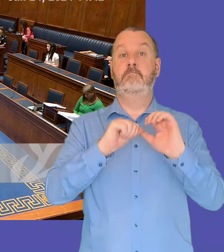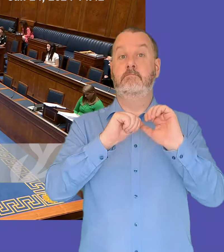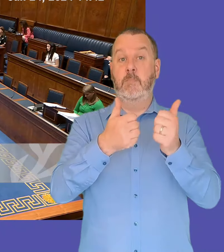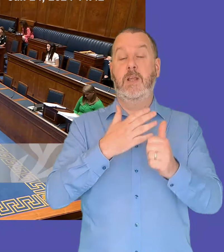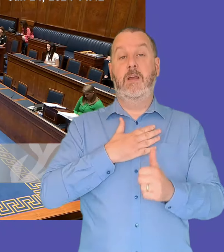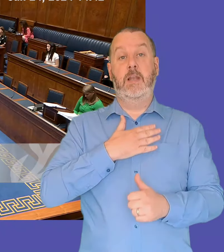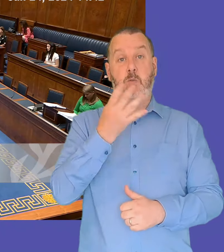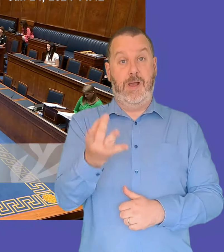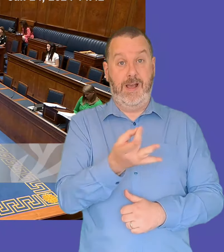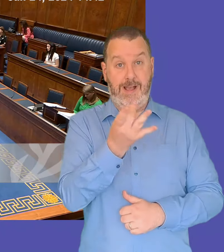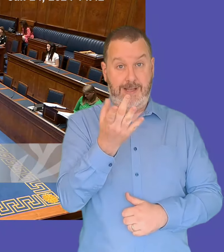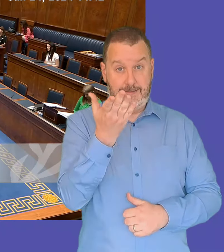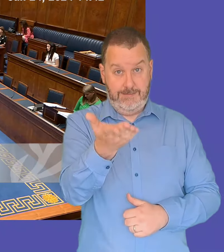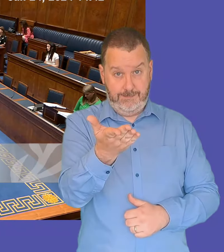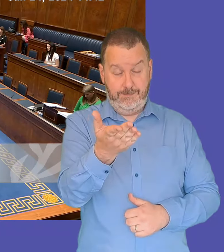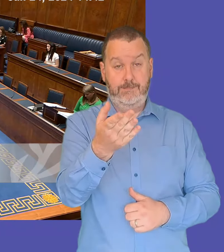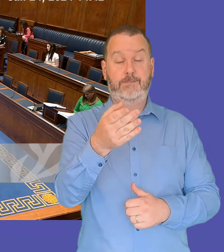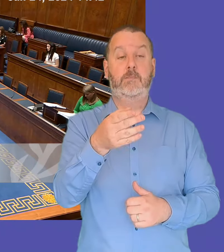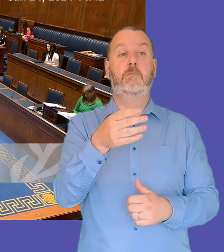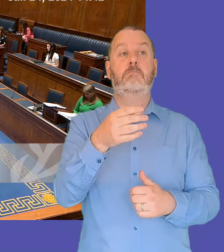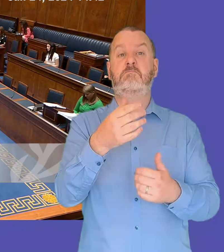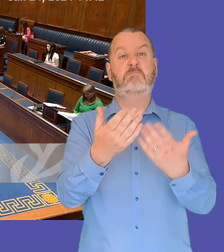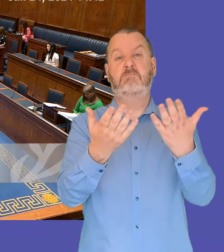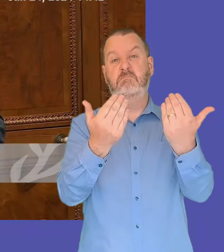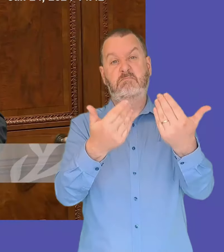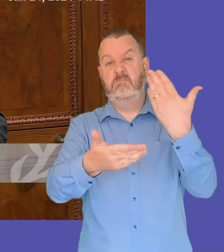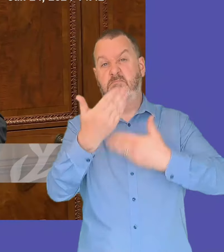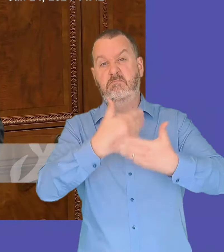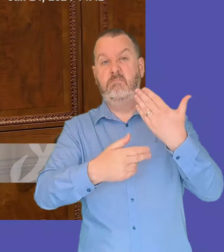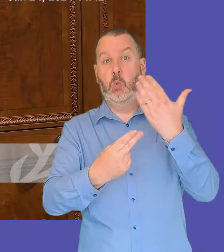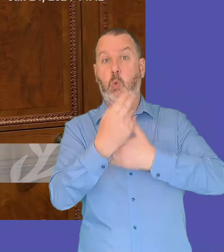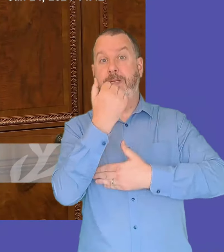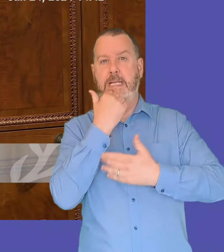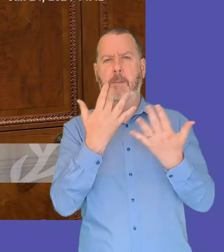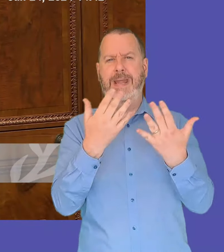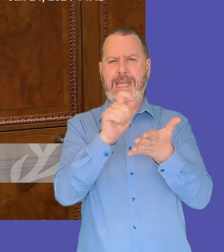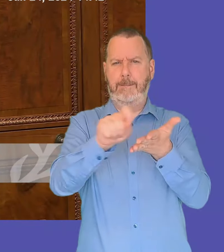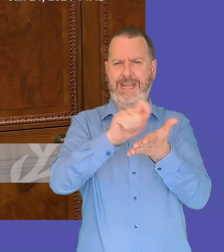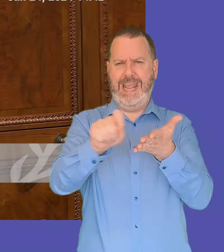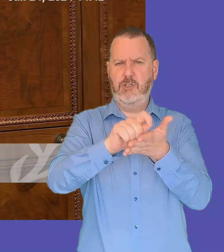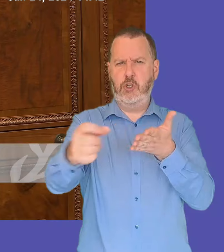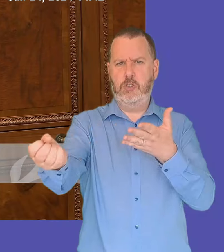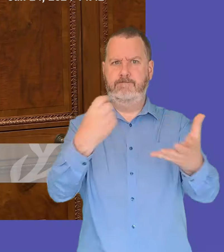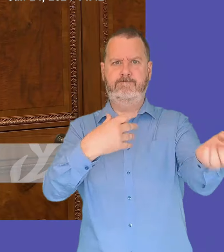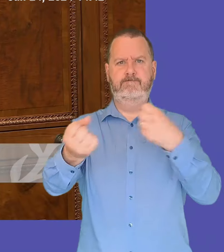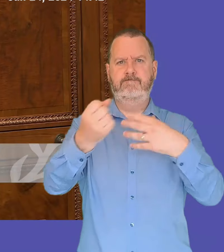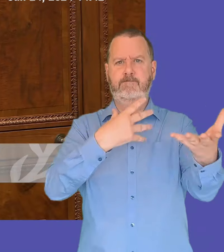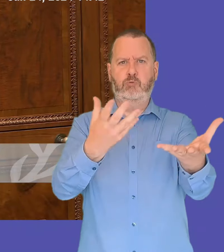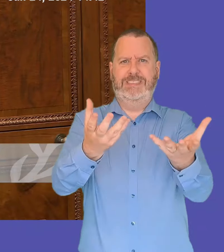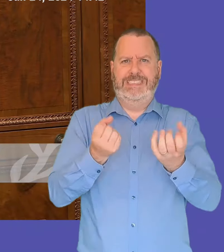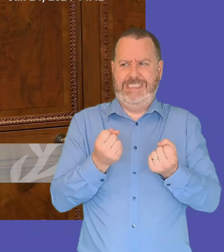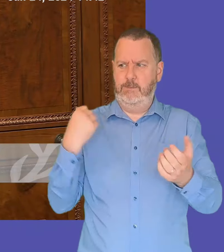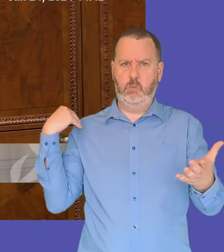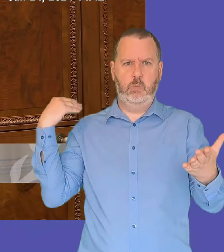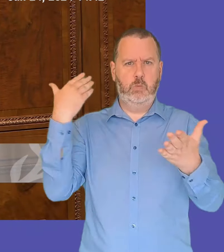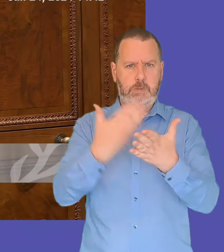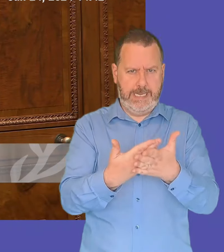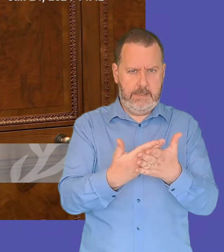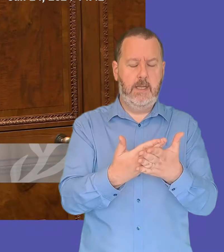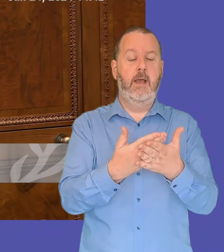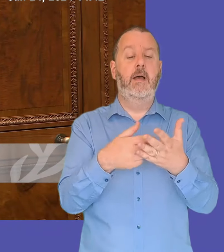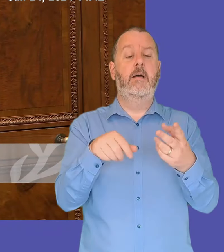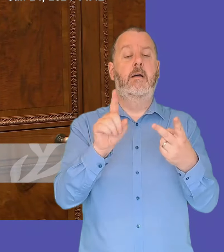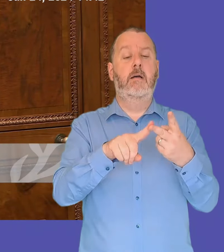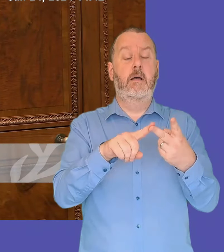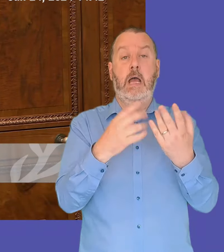the first minister and deputy for for an update on the number of applications received to date and the